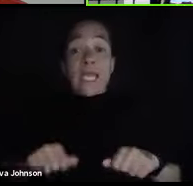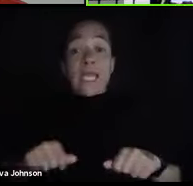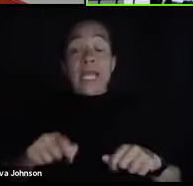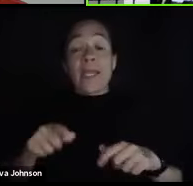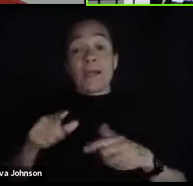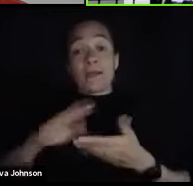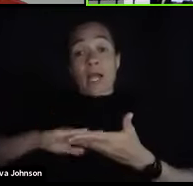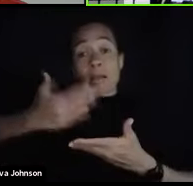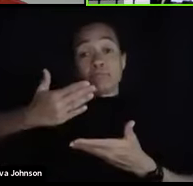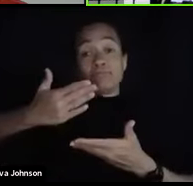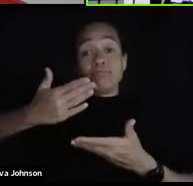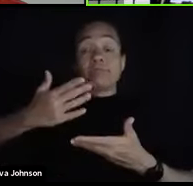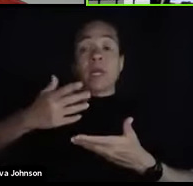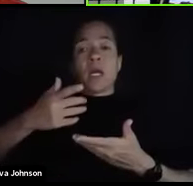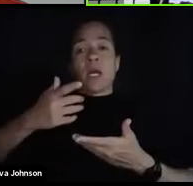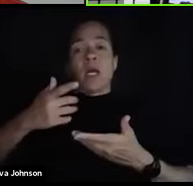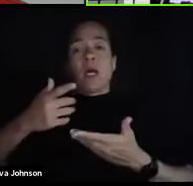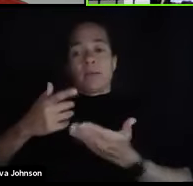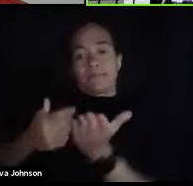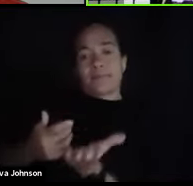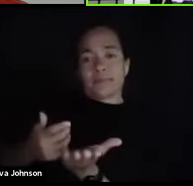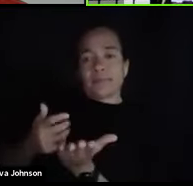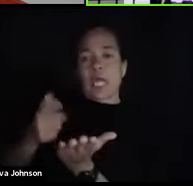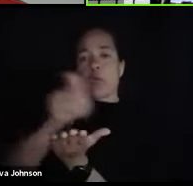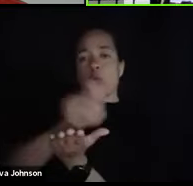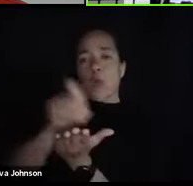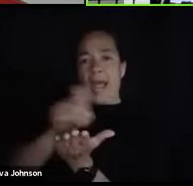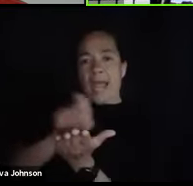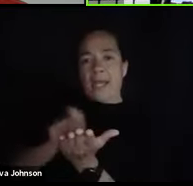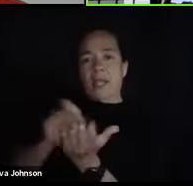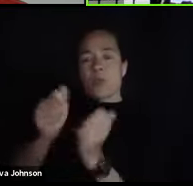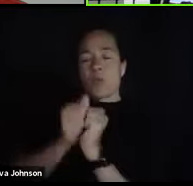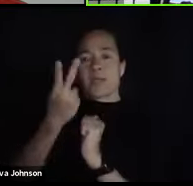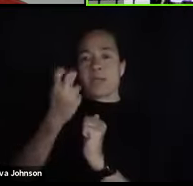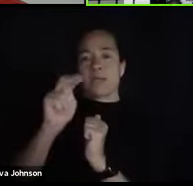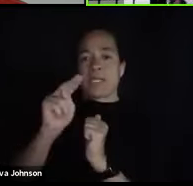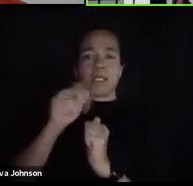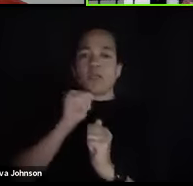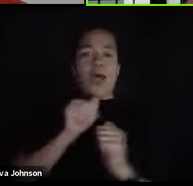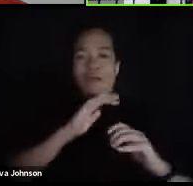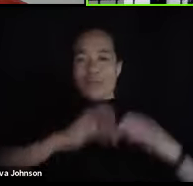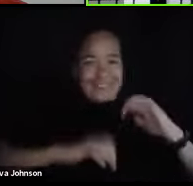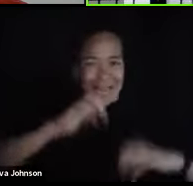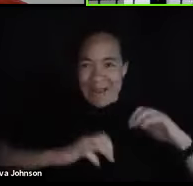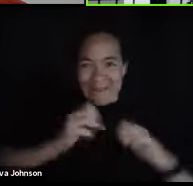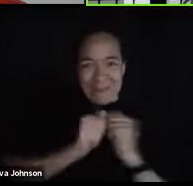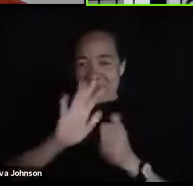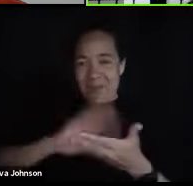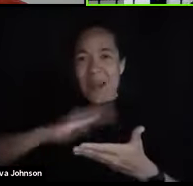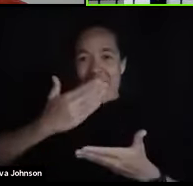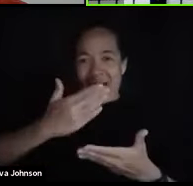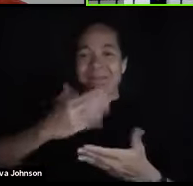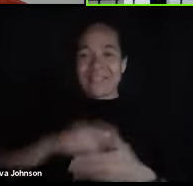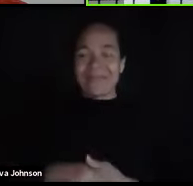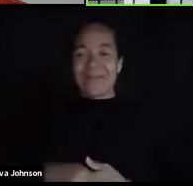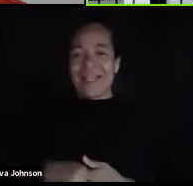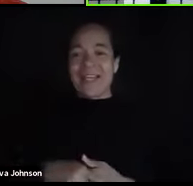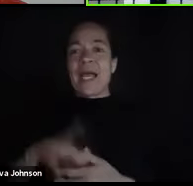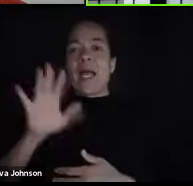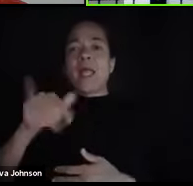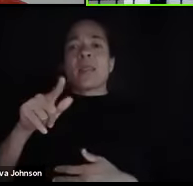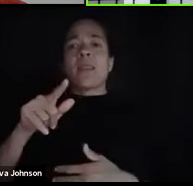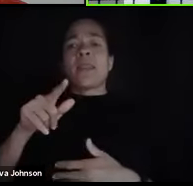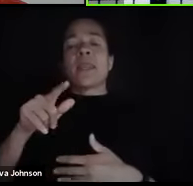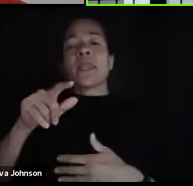write those notes, write those notes out, don't type them, write them. And there's some evidence that the muscle memory